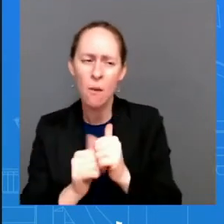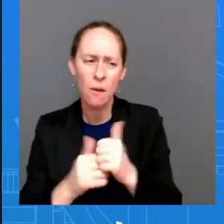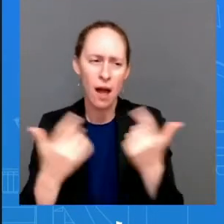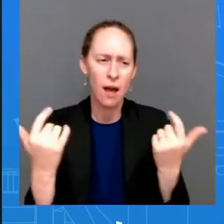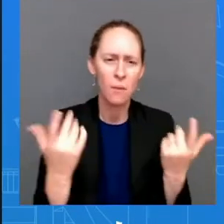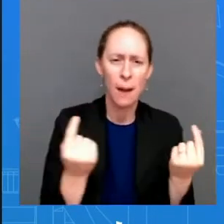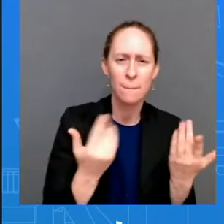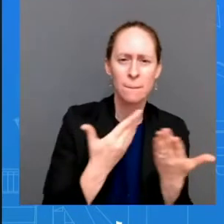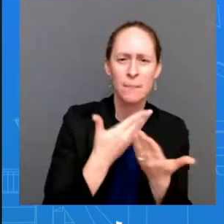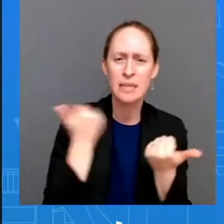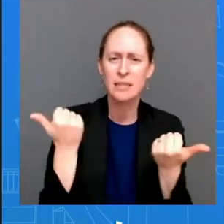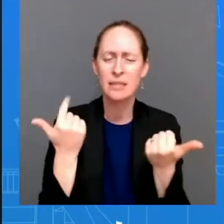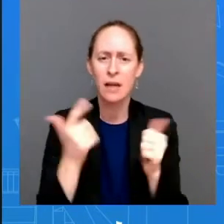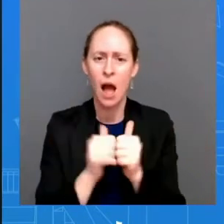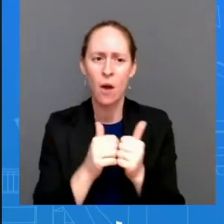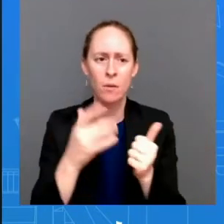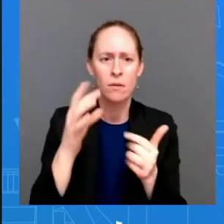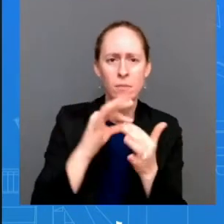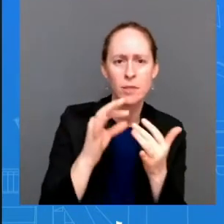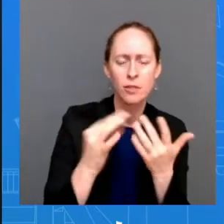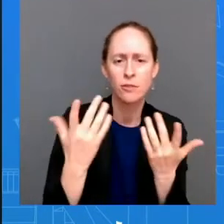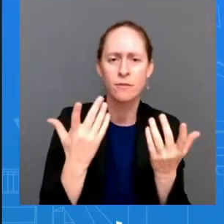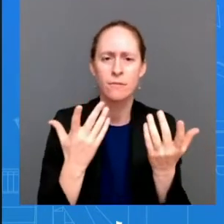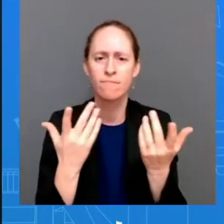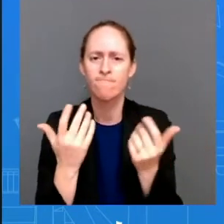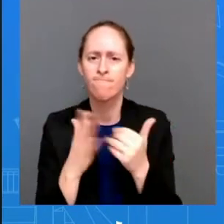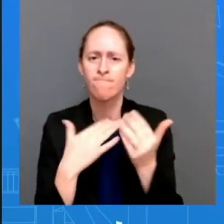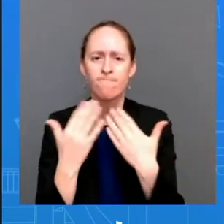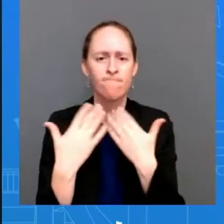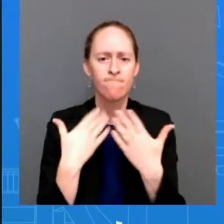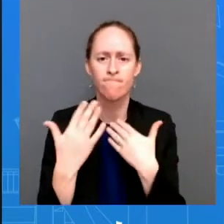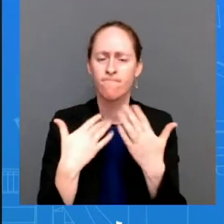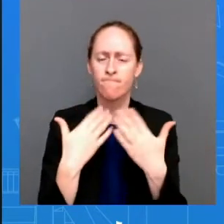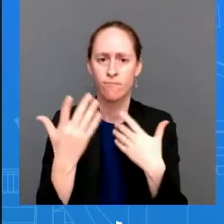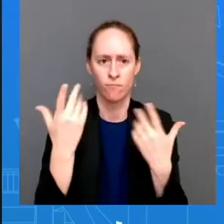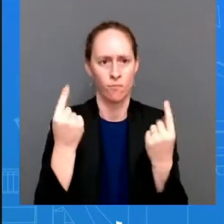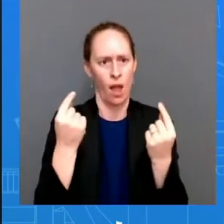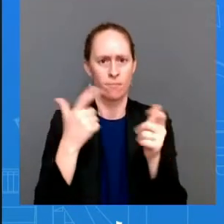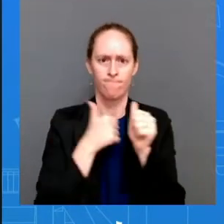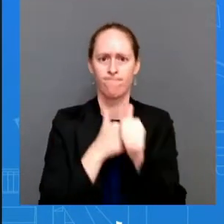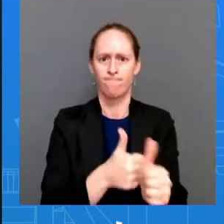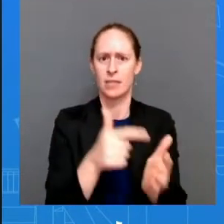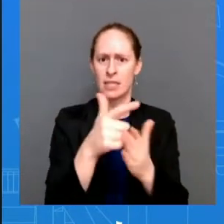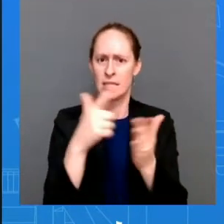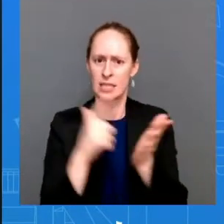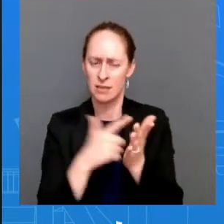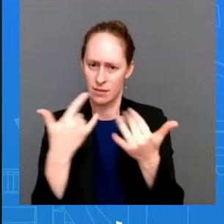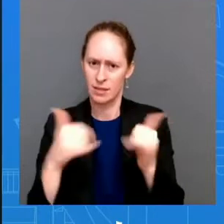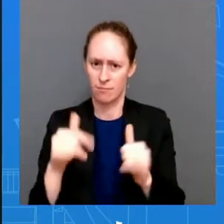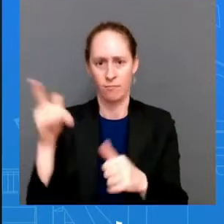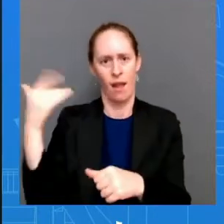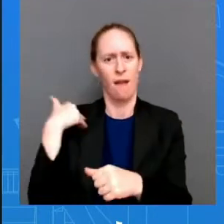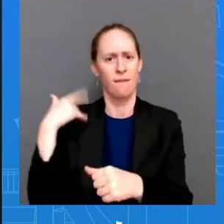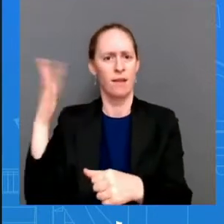is legally possible what he can use his executive authority to move forward on and that's what he's doing